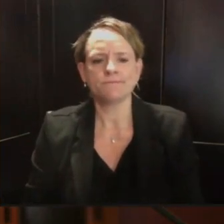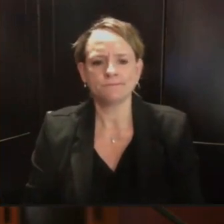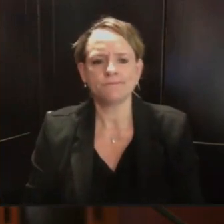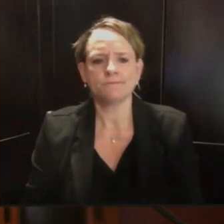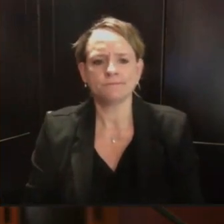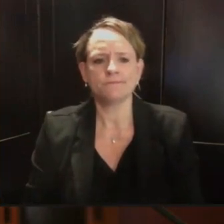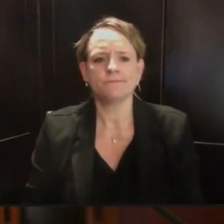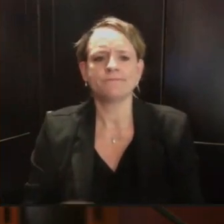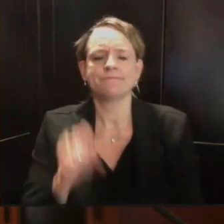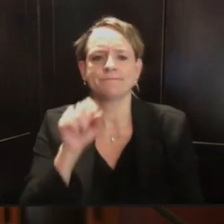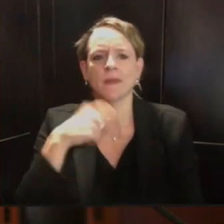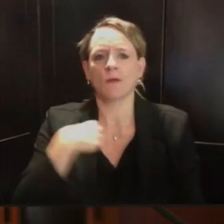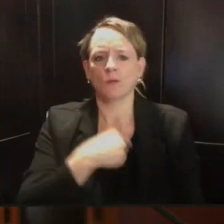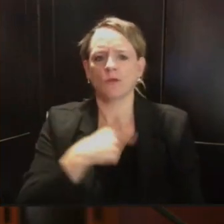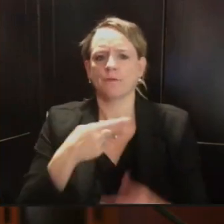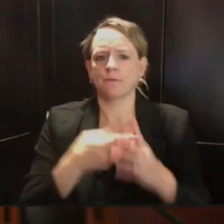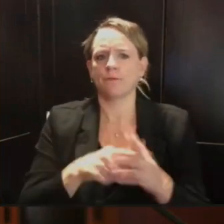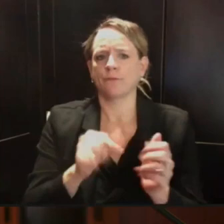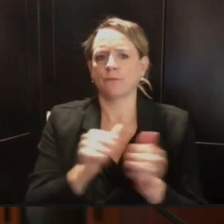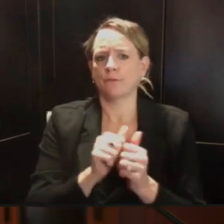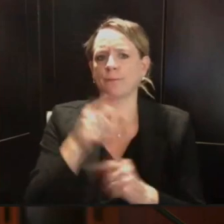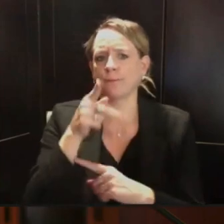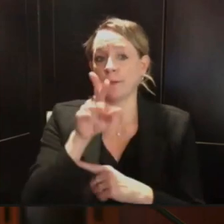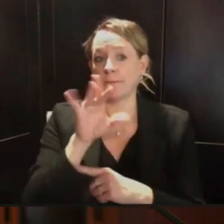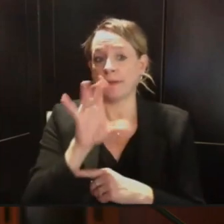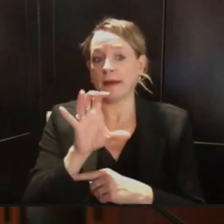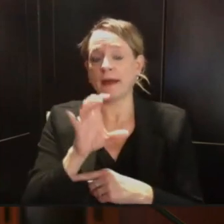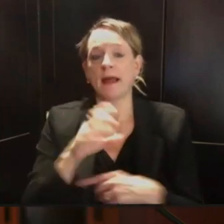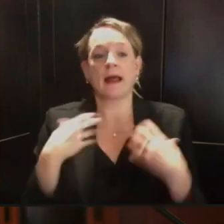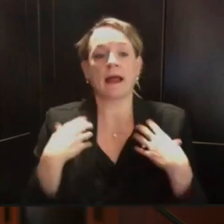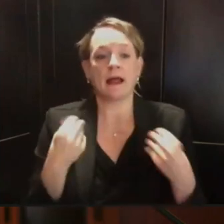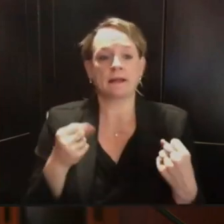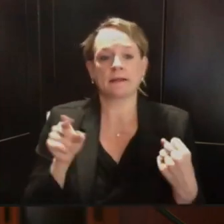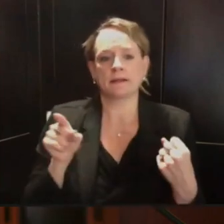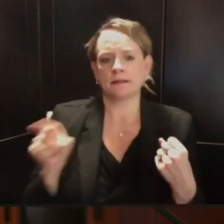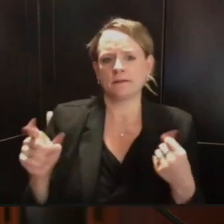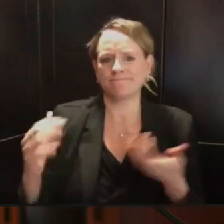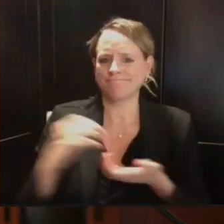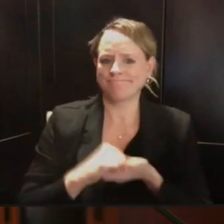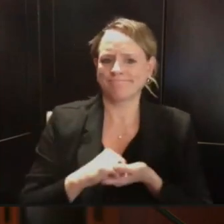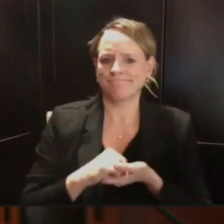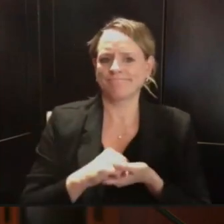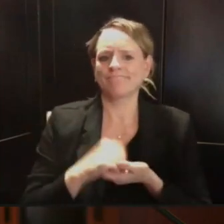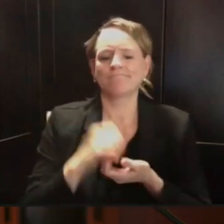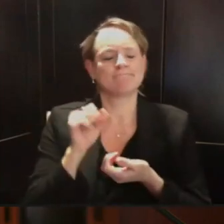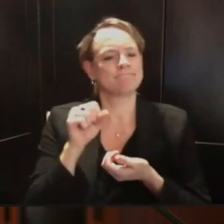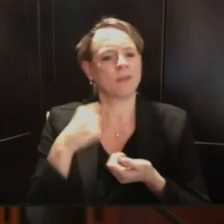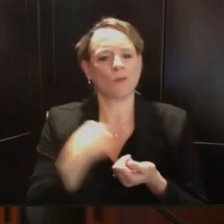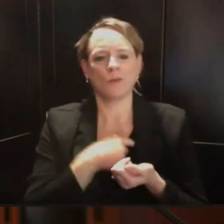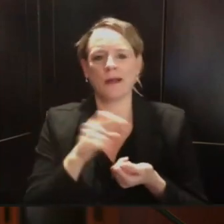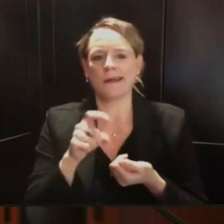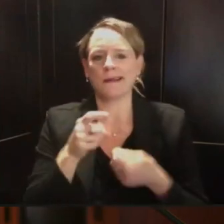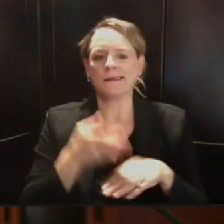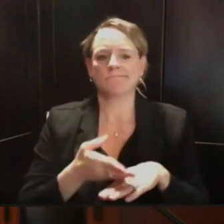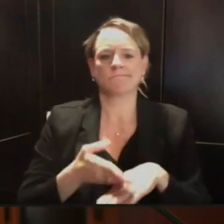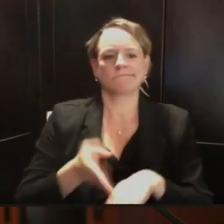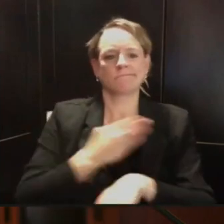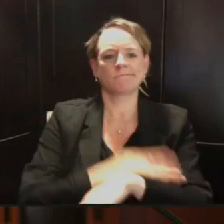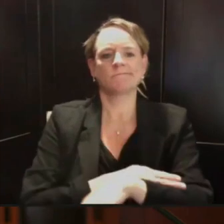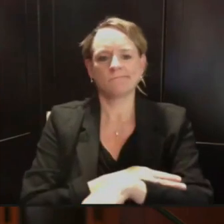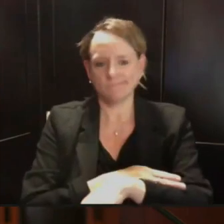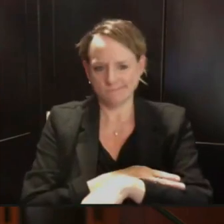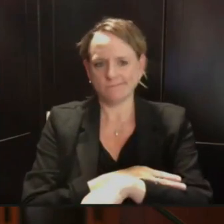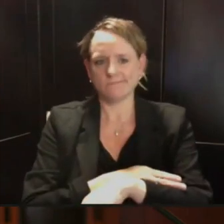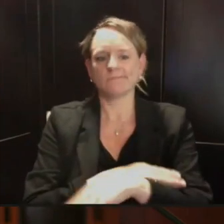needed upgrade for the system that would specifically enhance the contact tracing functionality, as well as some of